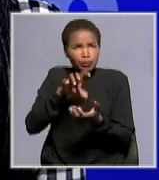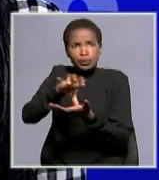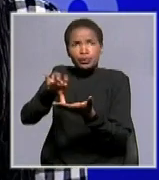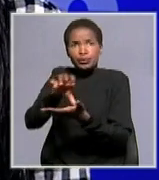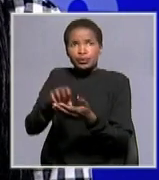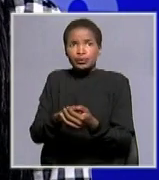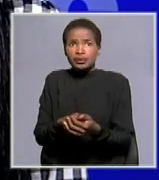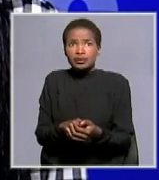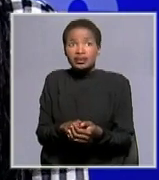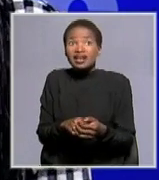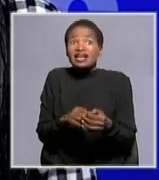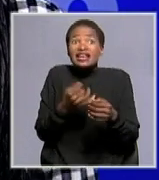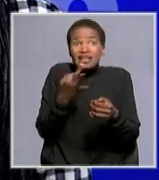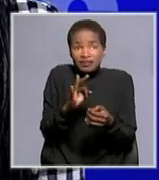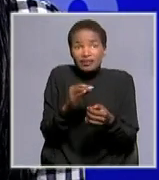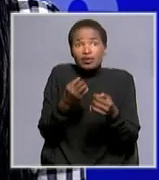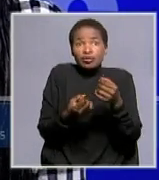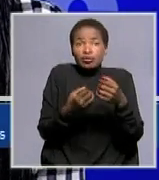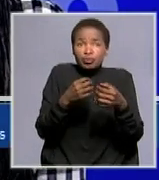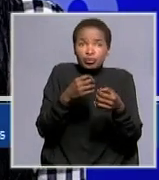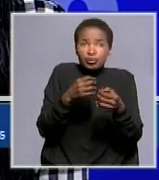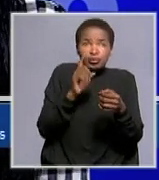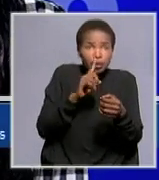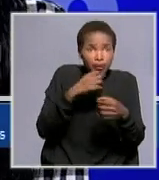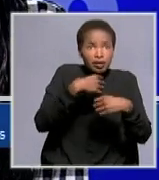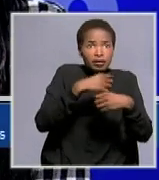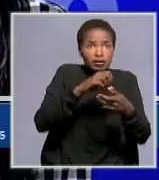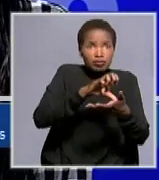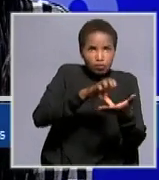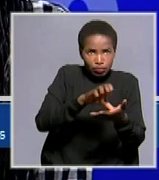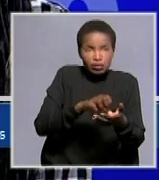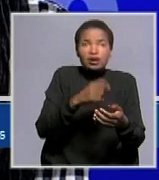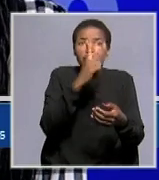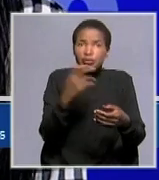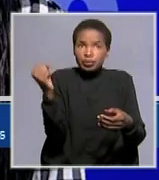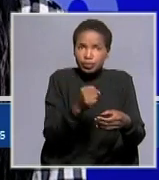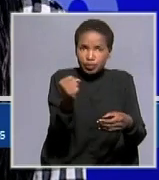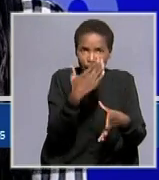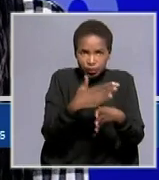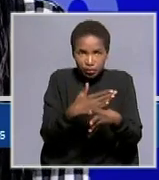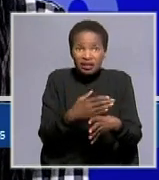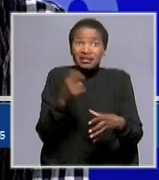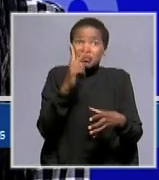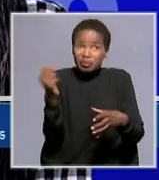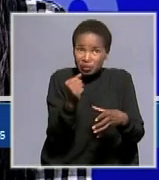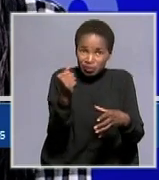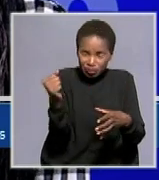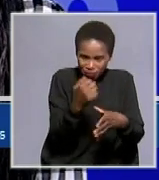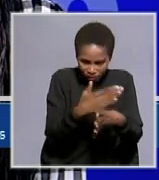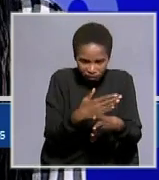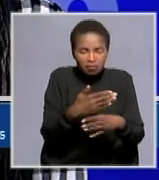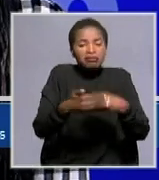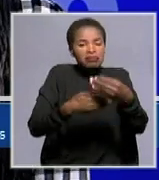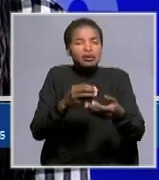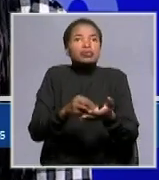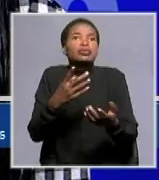that there will be job creation so whenever there's job creation there is poverty alleviation definitely and that is good for the economy we also